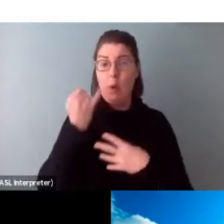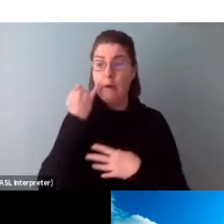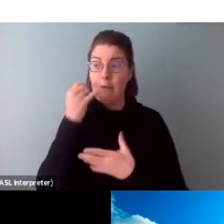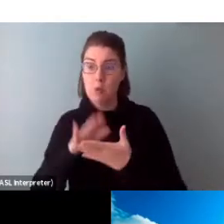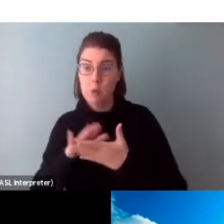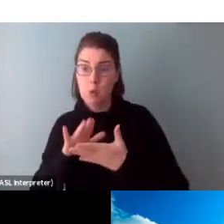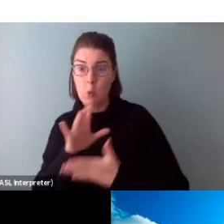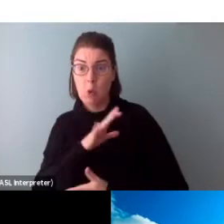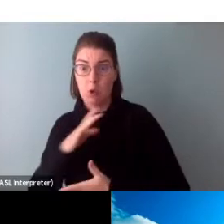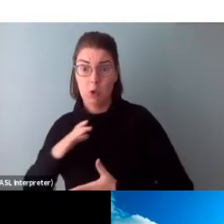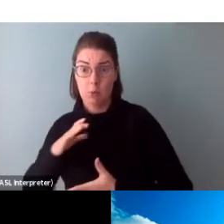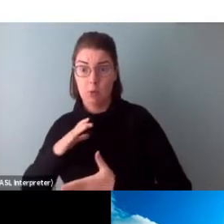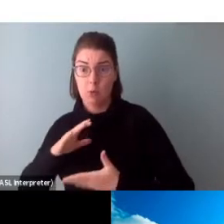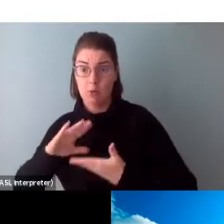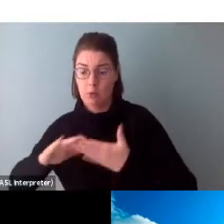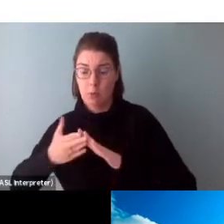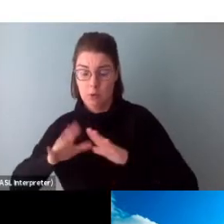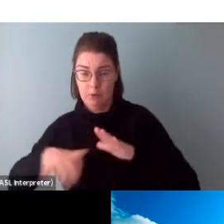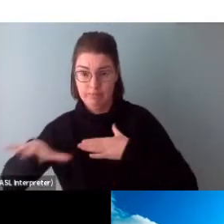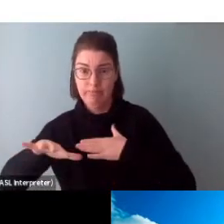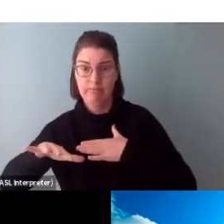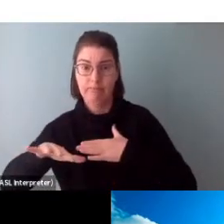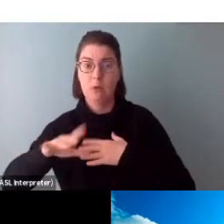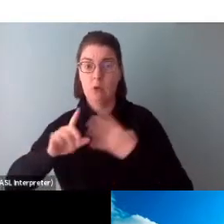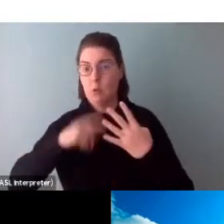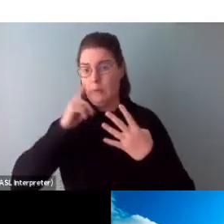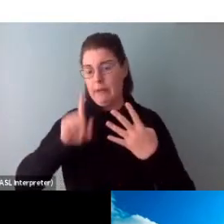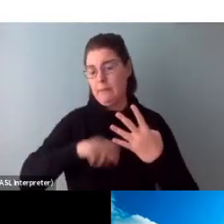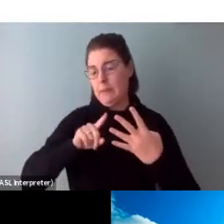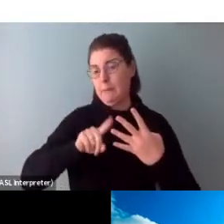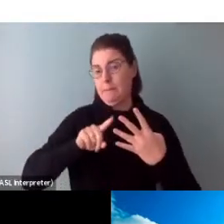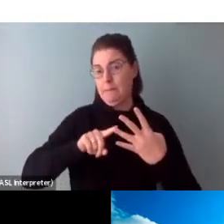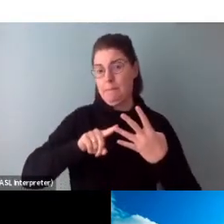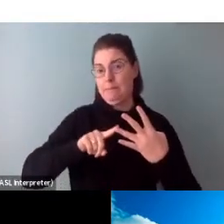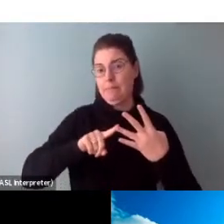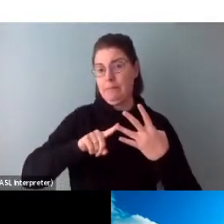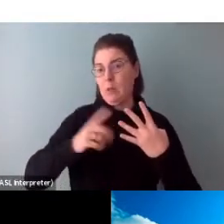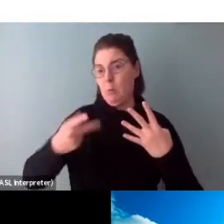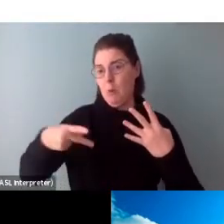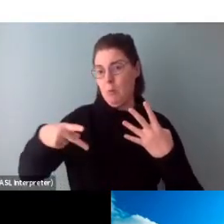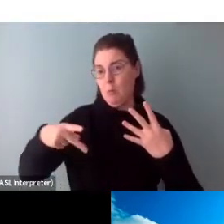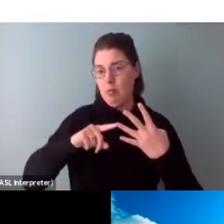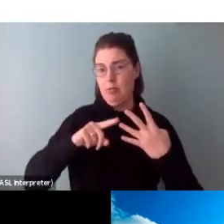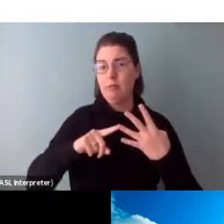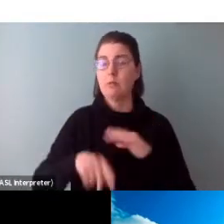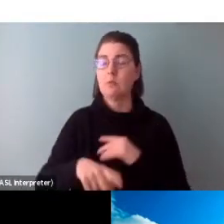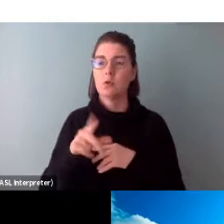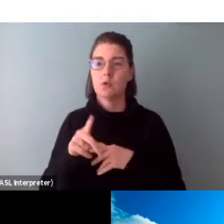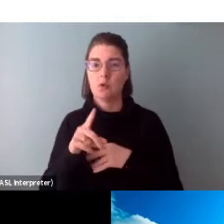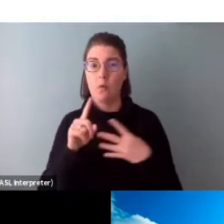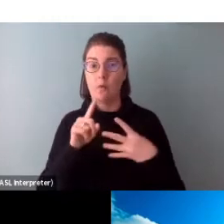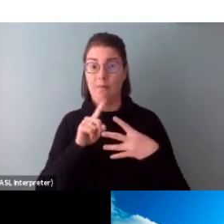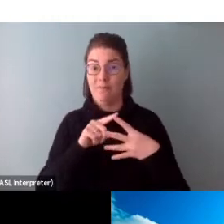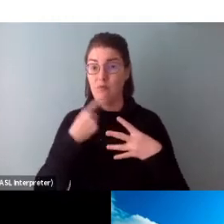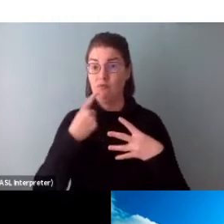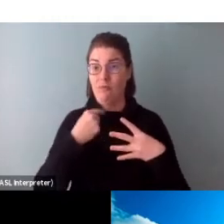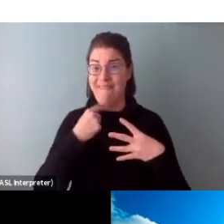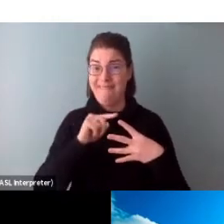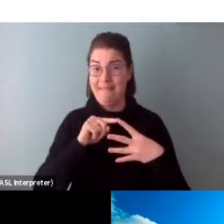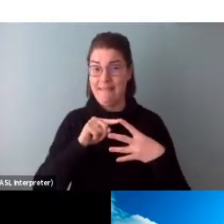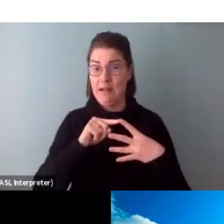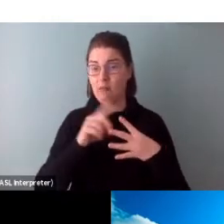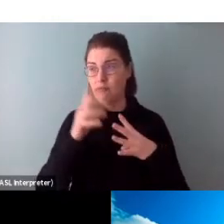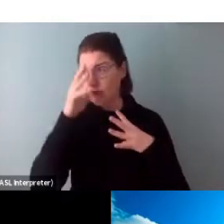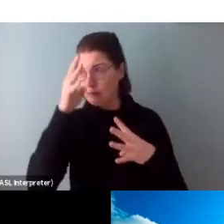setting, you might look at a program under engaging communities and schools. So by creating and presenting, we are